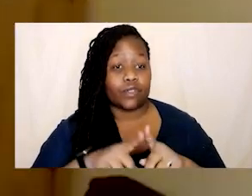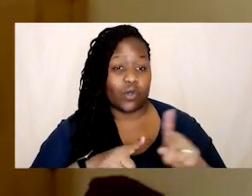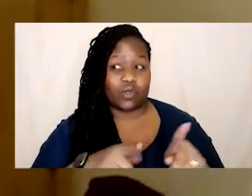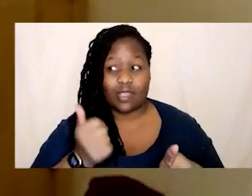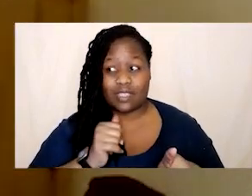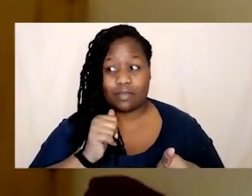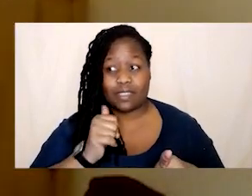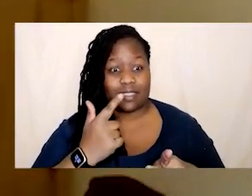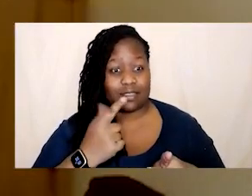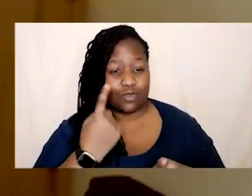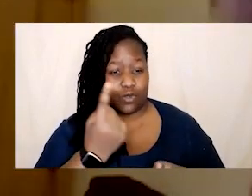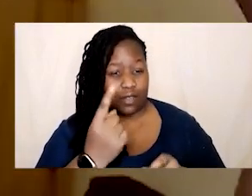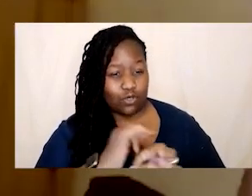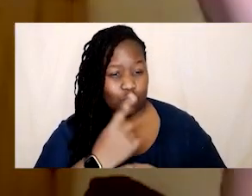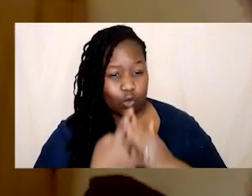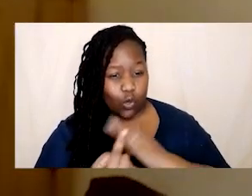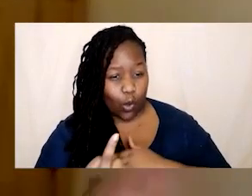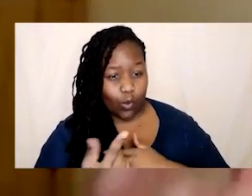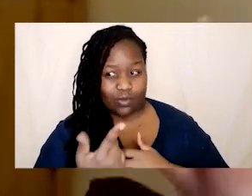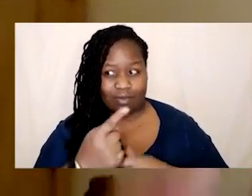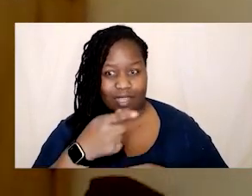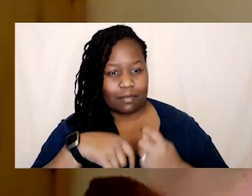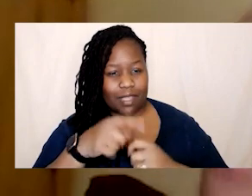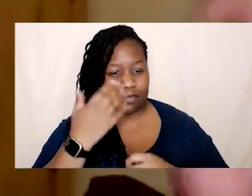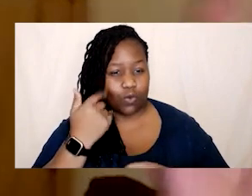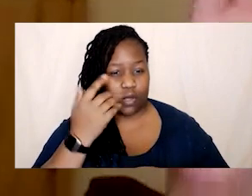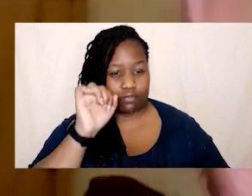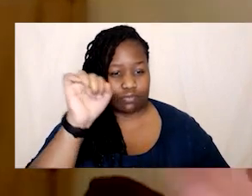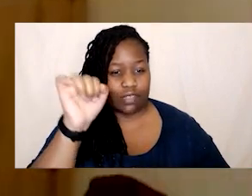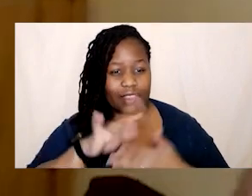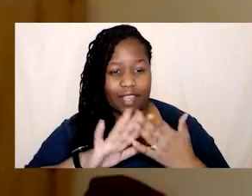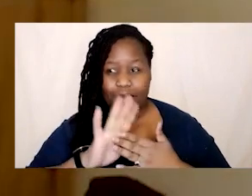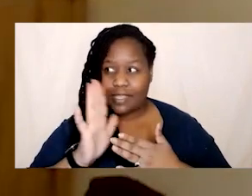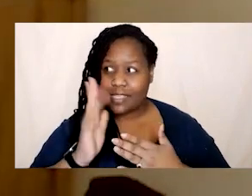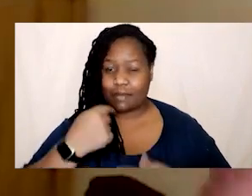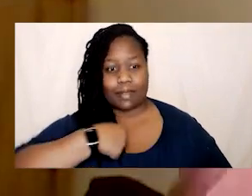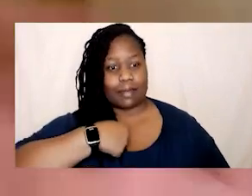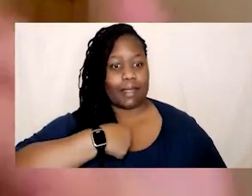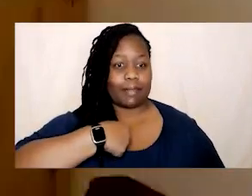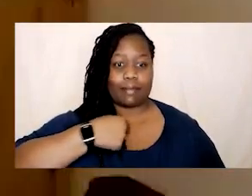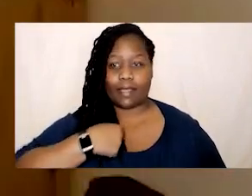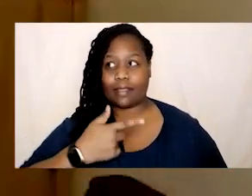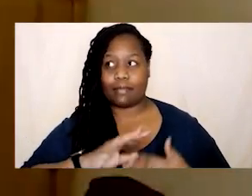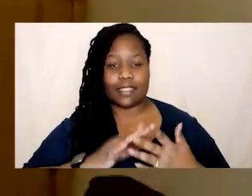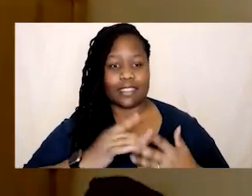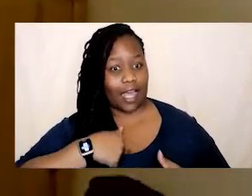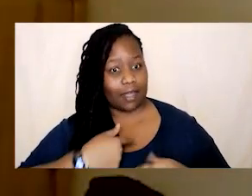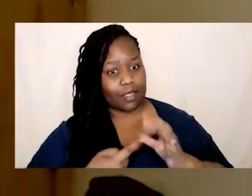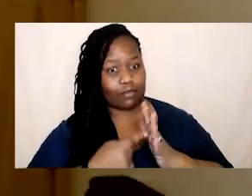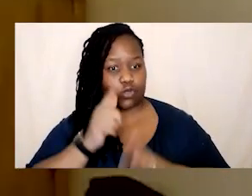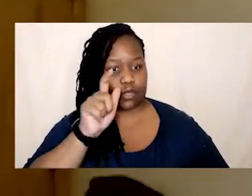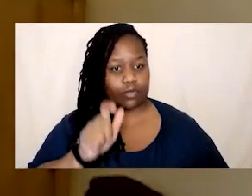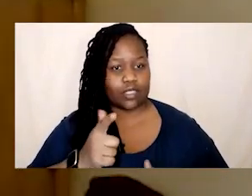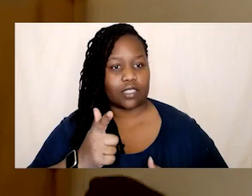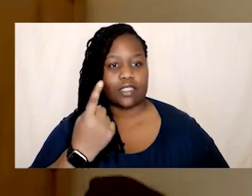yourself is white supremacy um it's that kind of individualizing being like i am the person there's a you know someone shared um the features